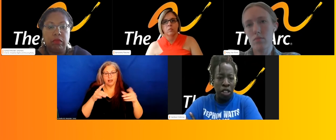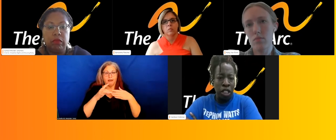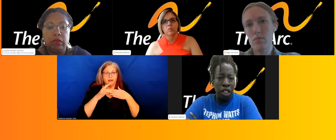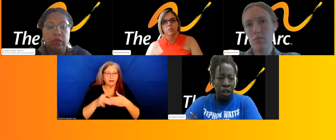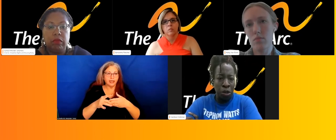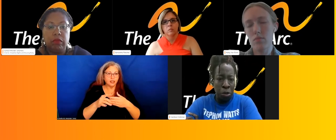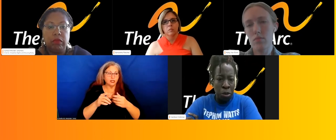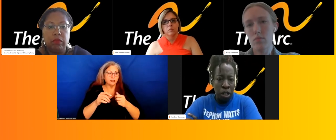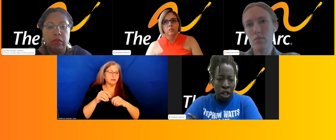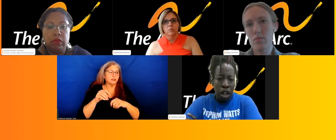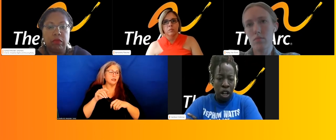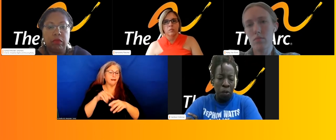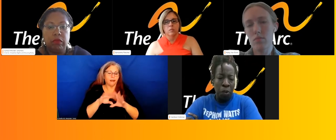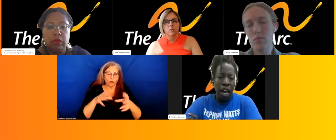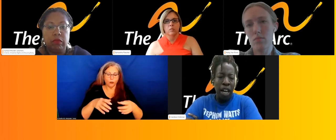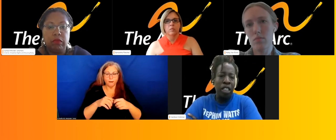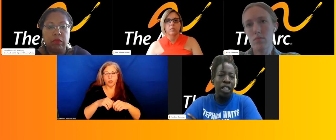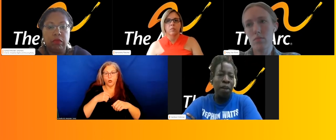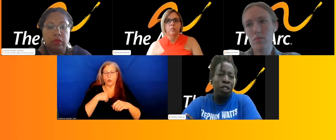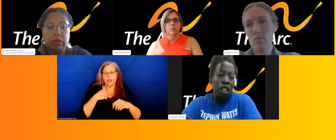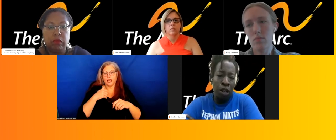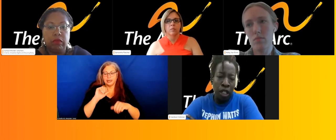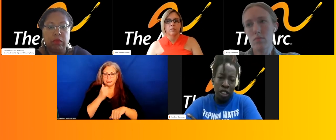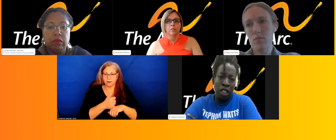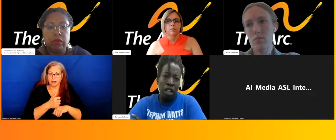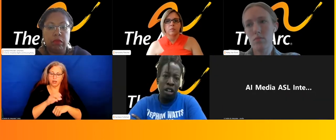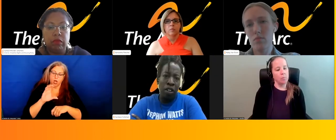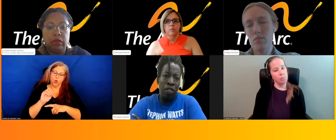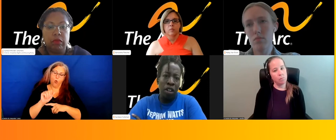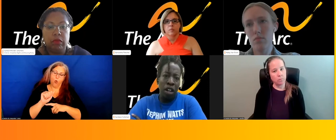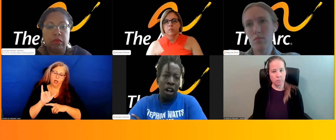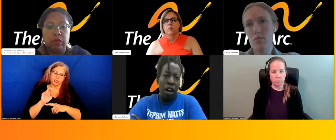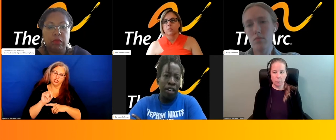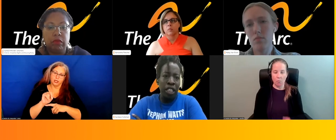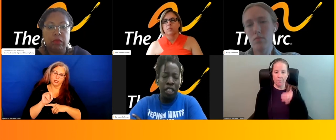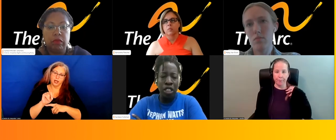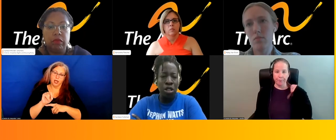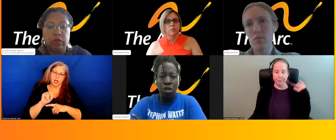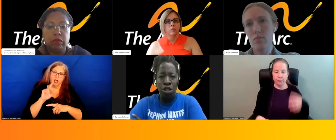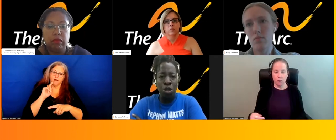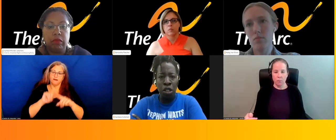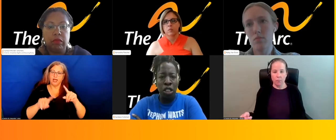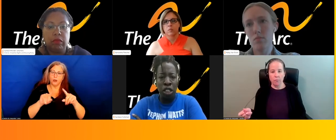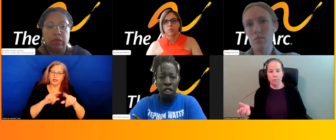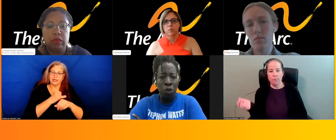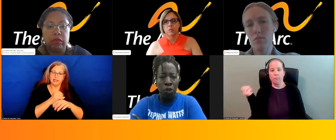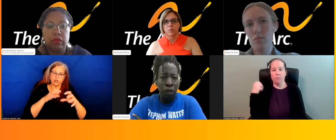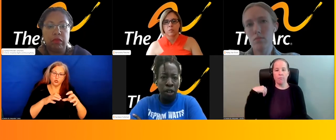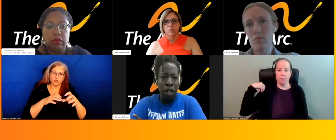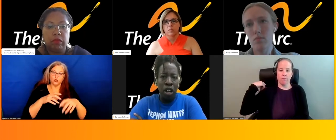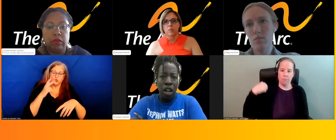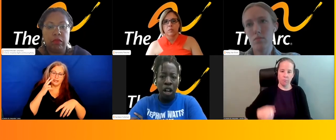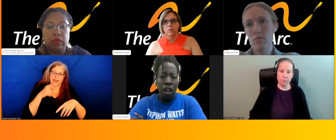experience in our group. Um, we had to establish a coalition of, uh, various institutions who want to see this move